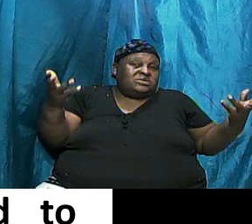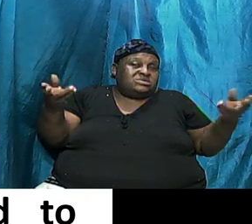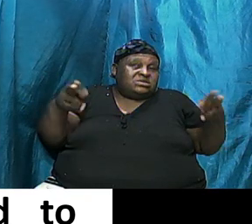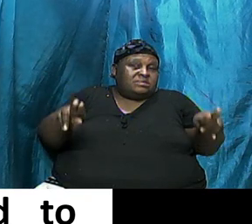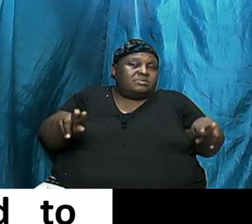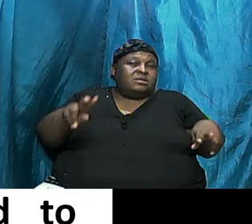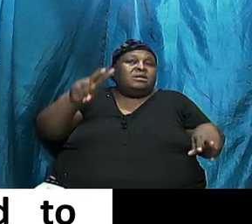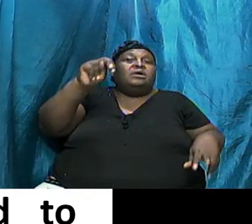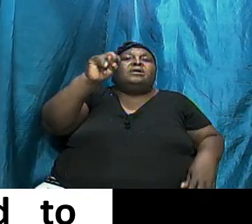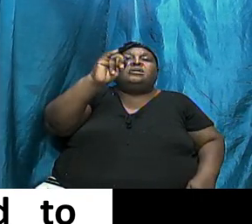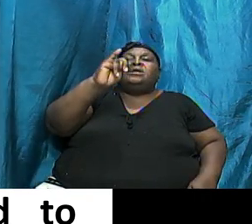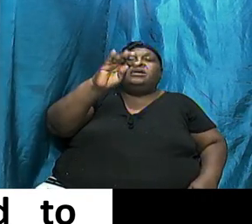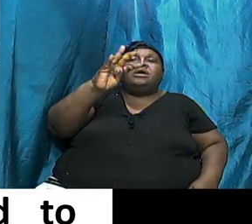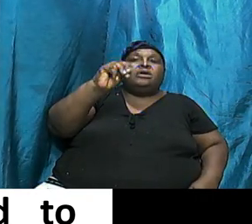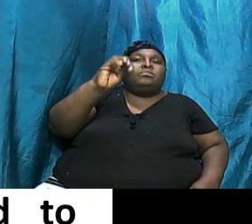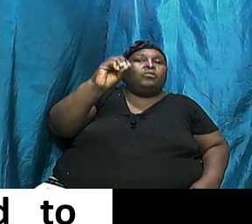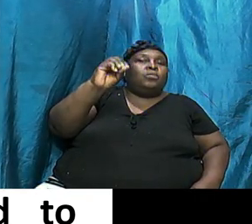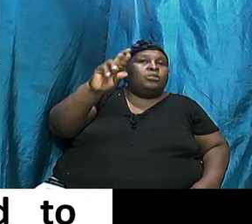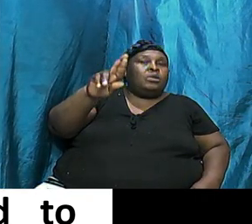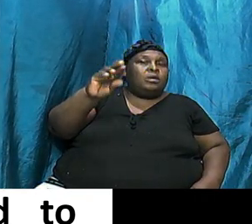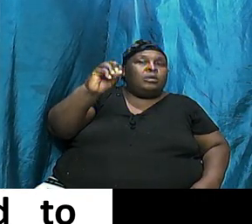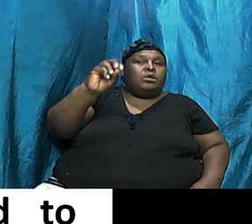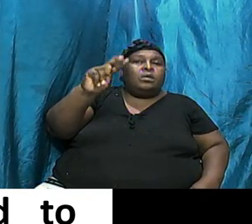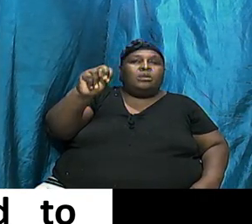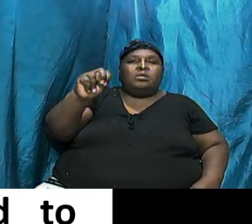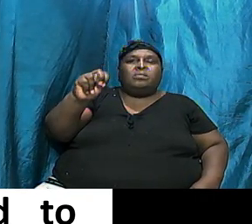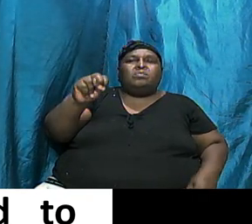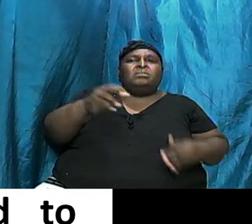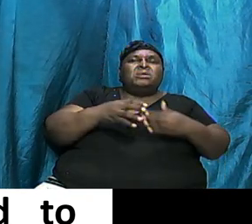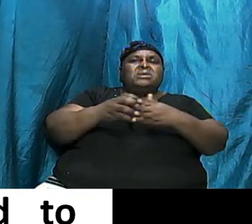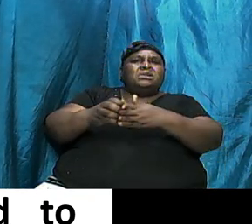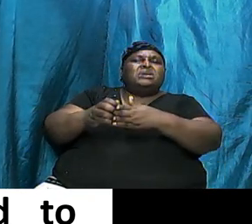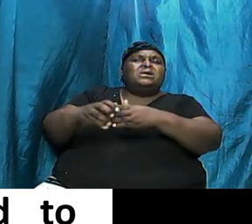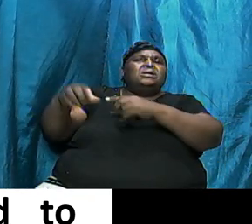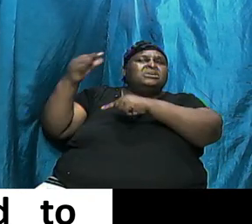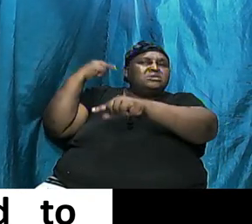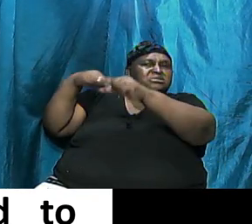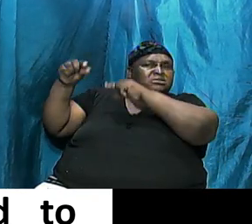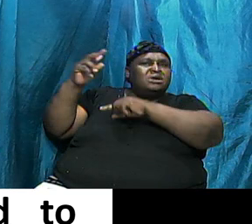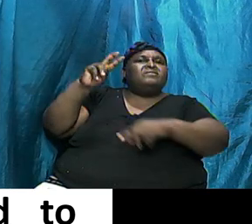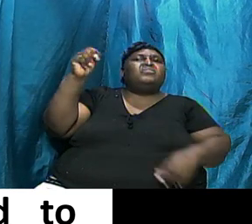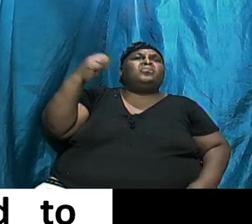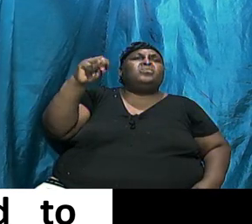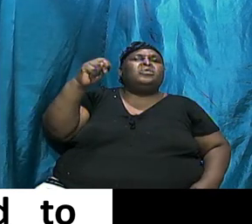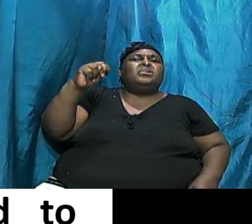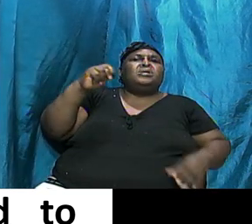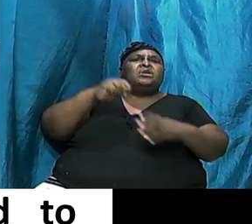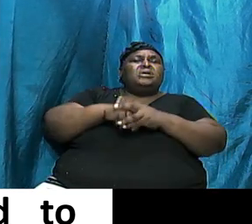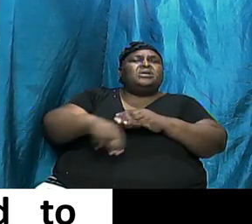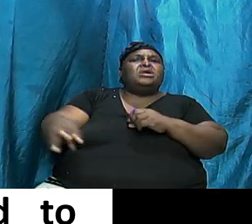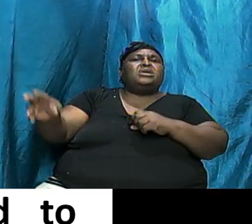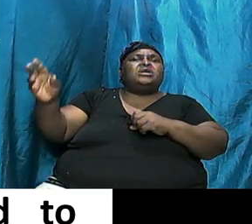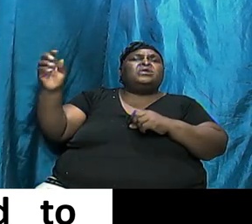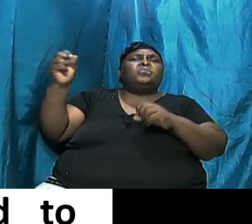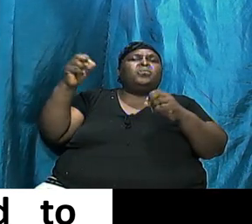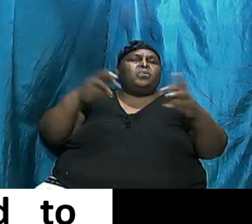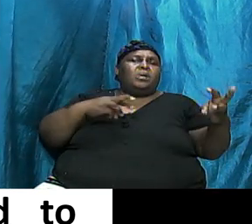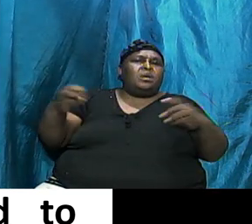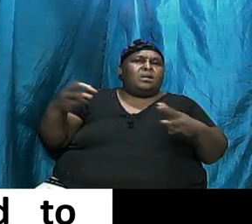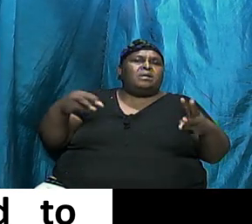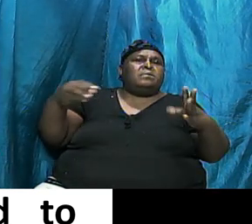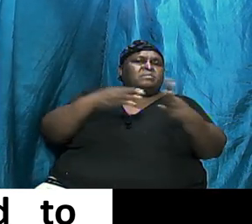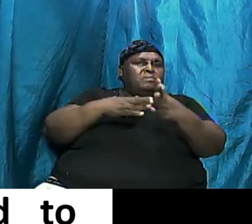Nimrod Led The Descendants Of Noah In Rebellion Against God Now